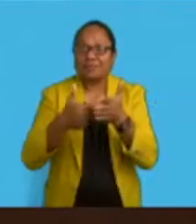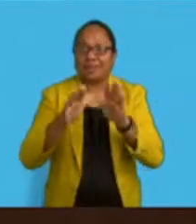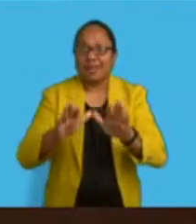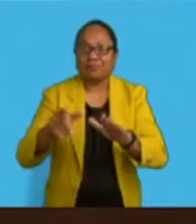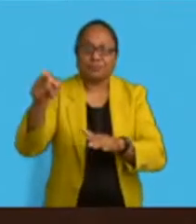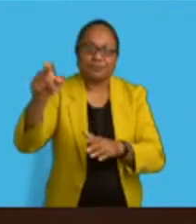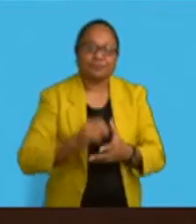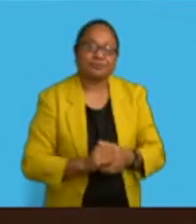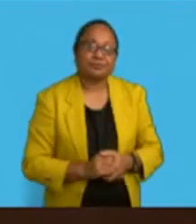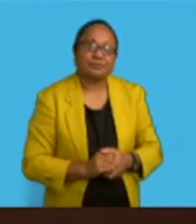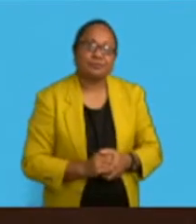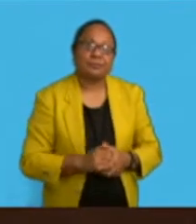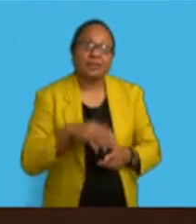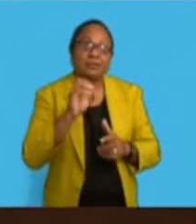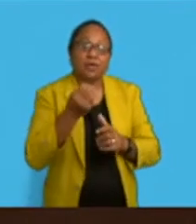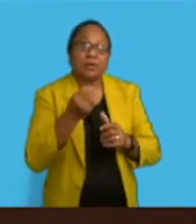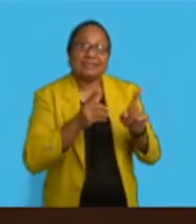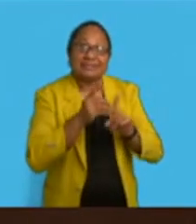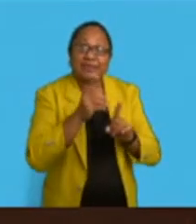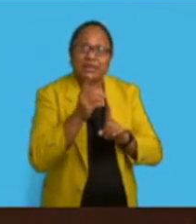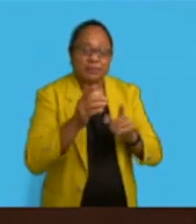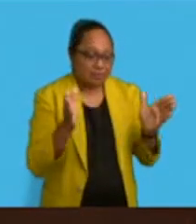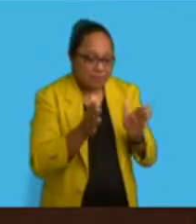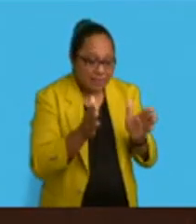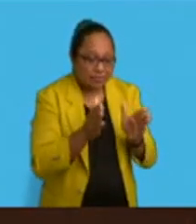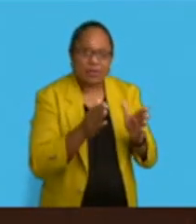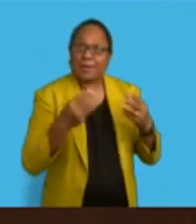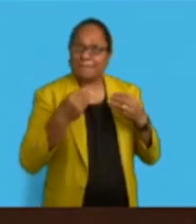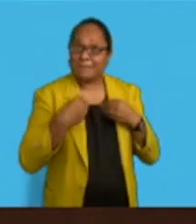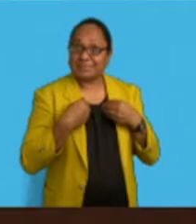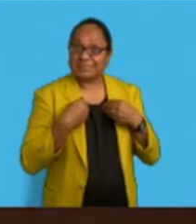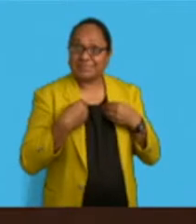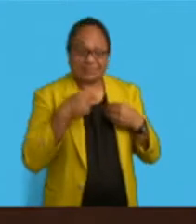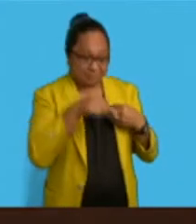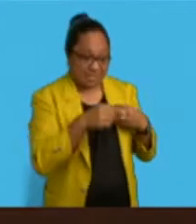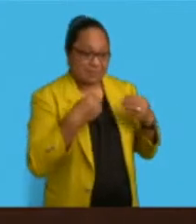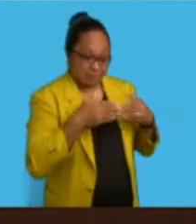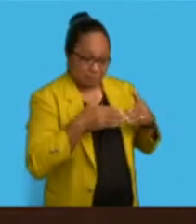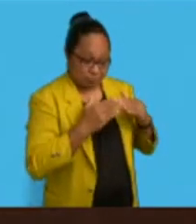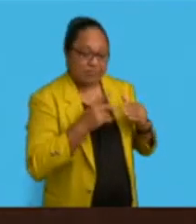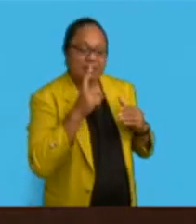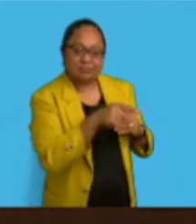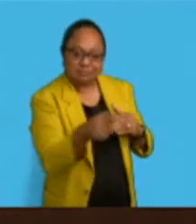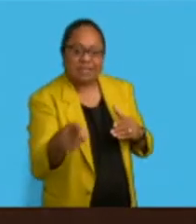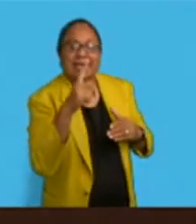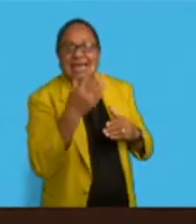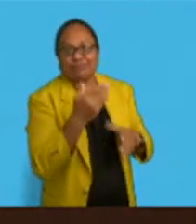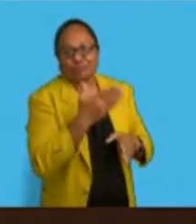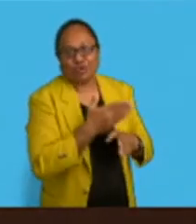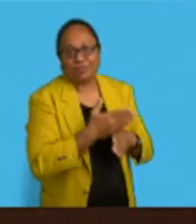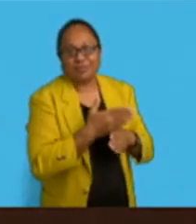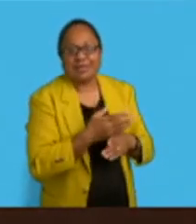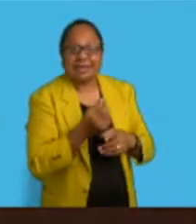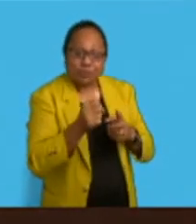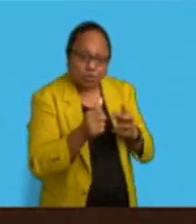Mr. Speaker, development of micro, small and medium enterprises is vital to create jobs, generate incomes, promote entrepreneurship and